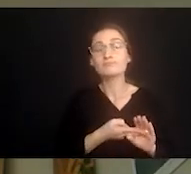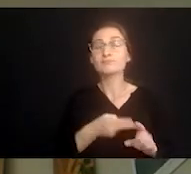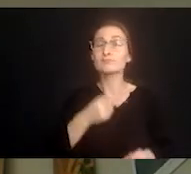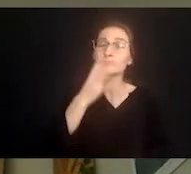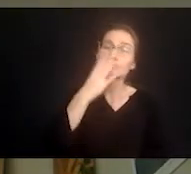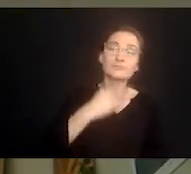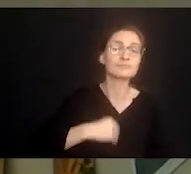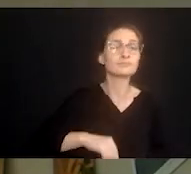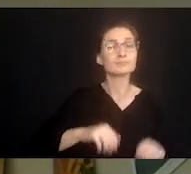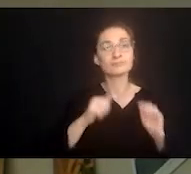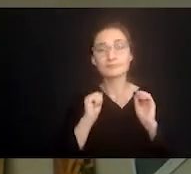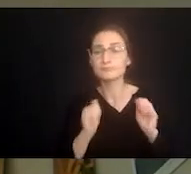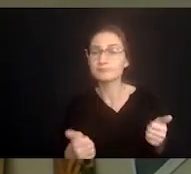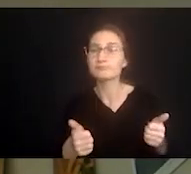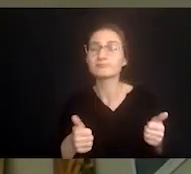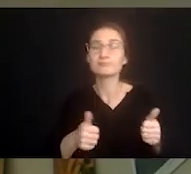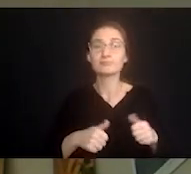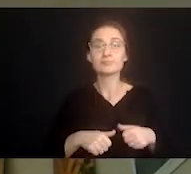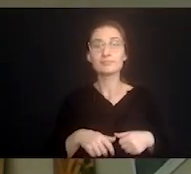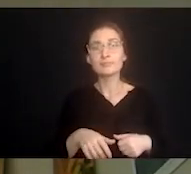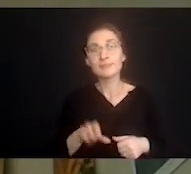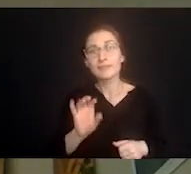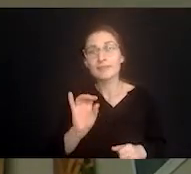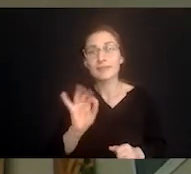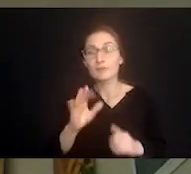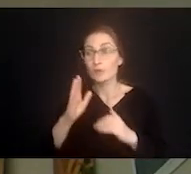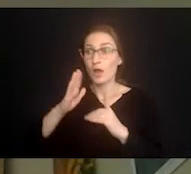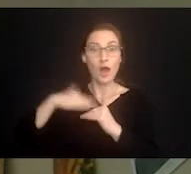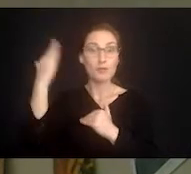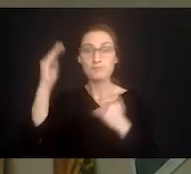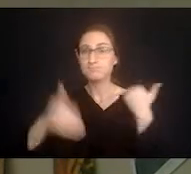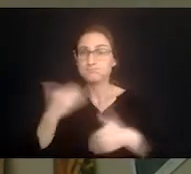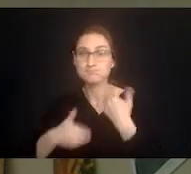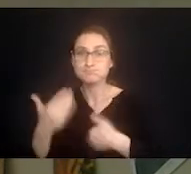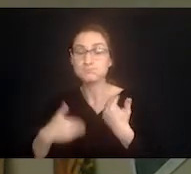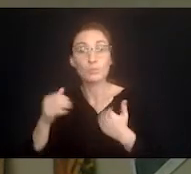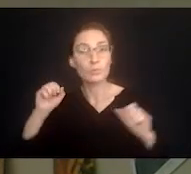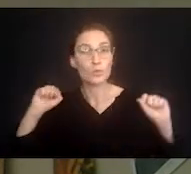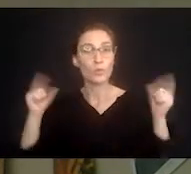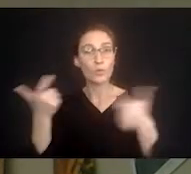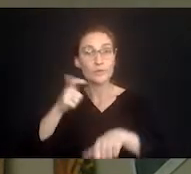the block. When we live in the extremes we're prone to make poor decisions.